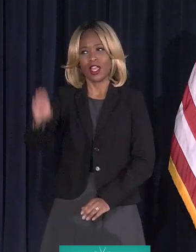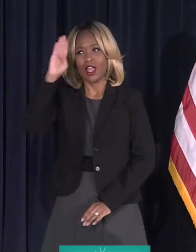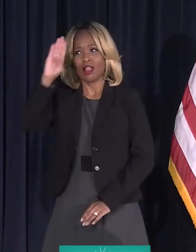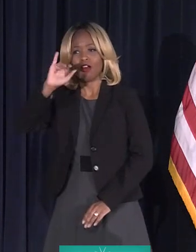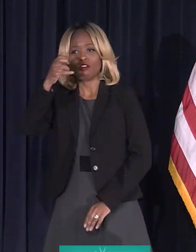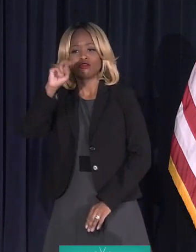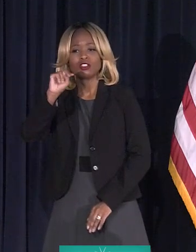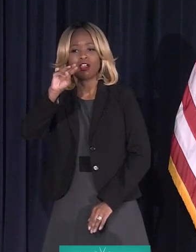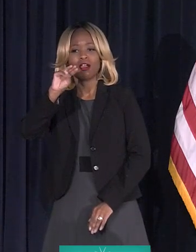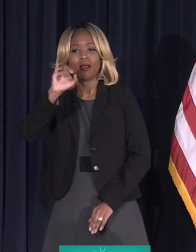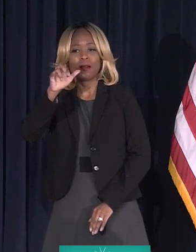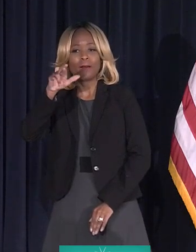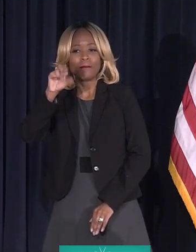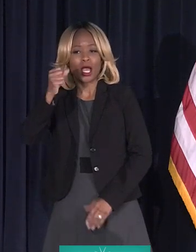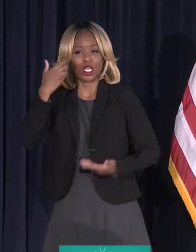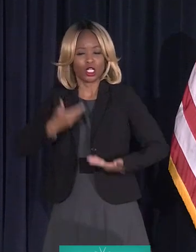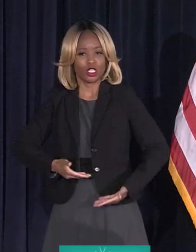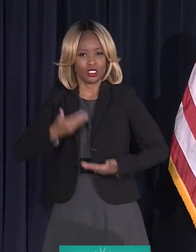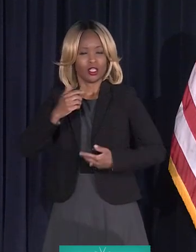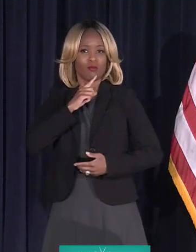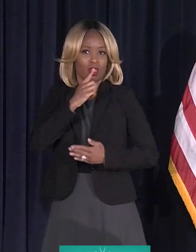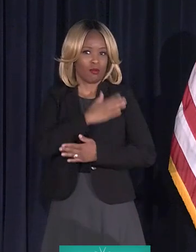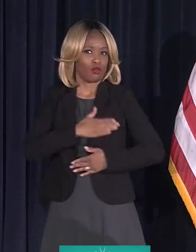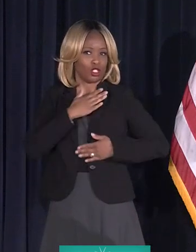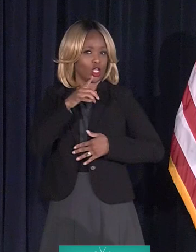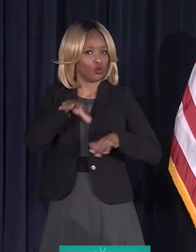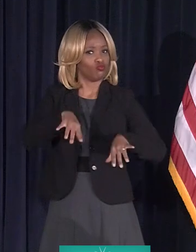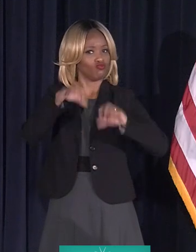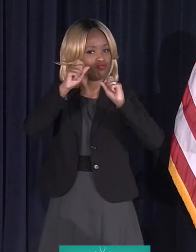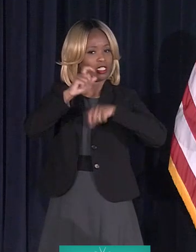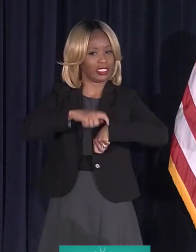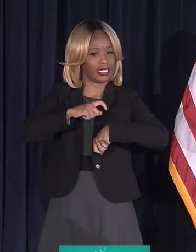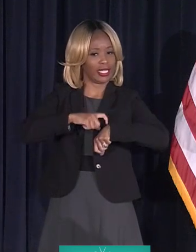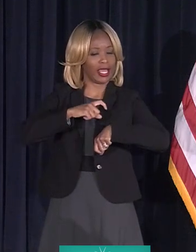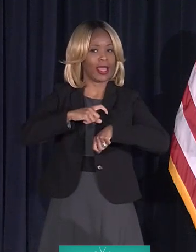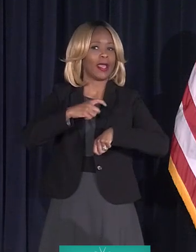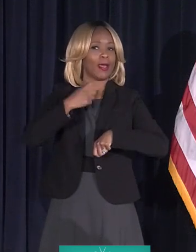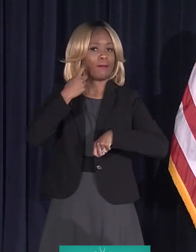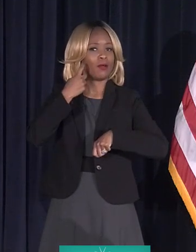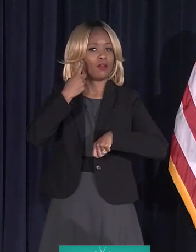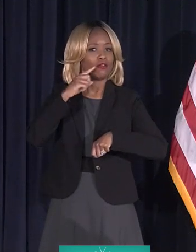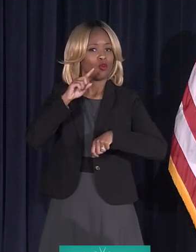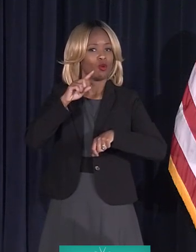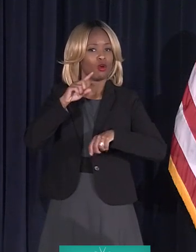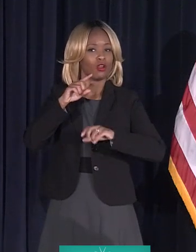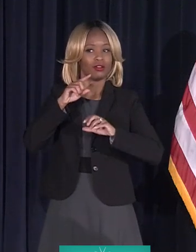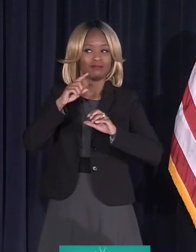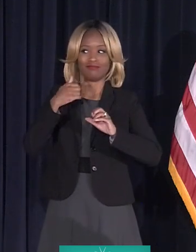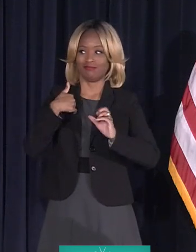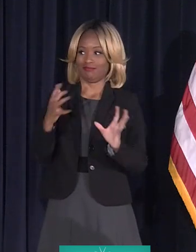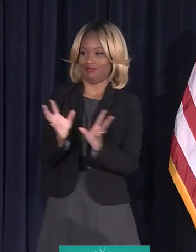is John Myers. And I appreciate you taking the time to do this with the citizens.